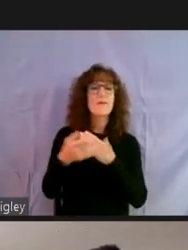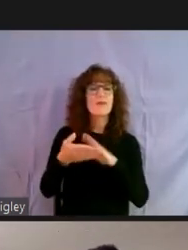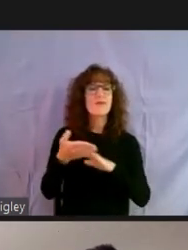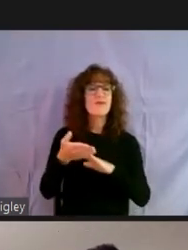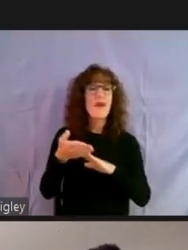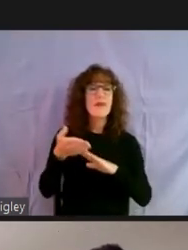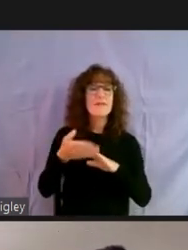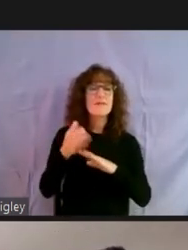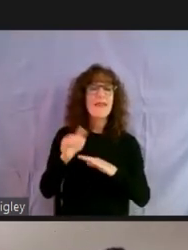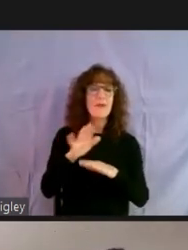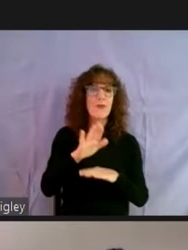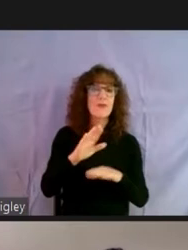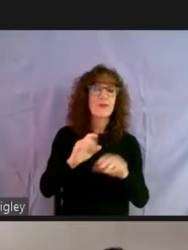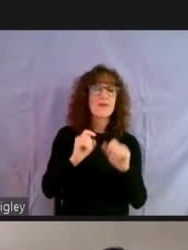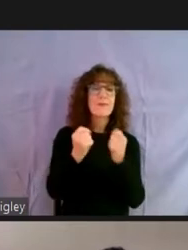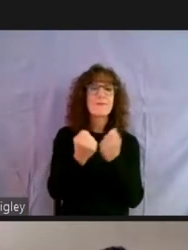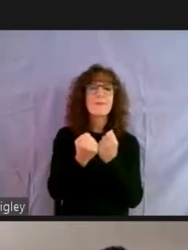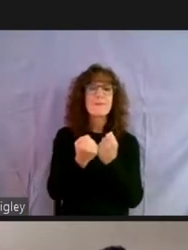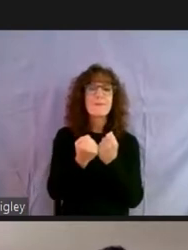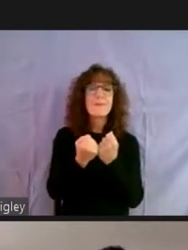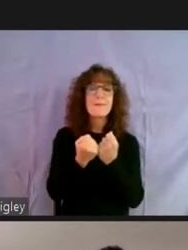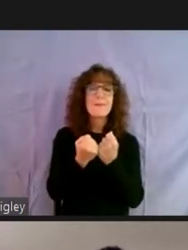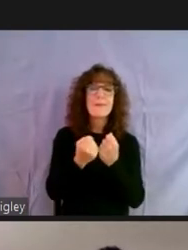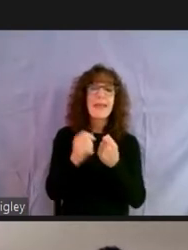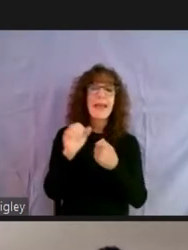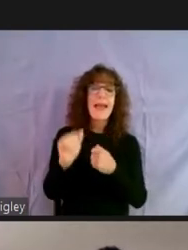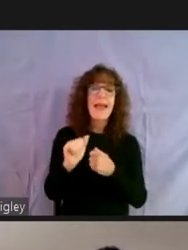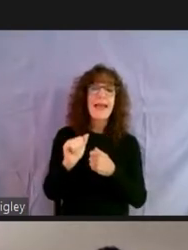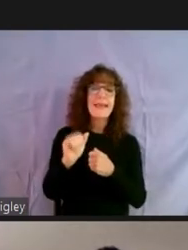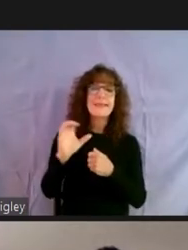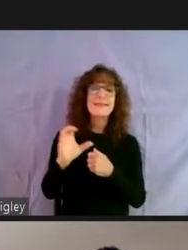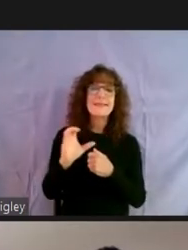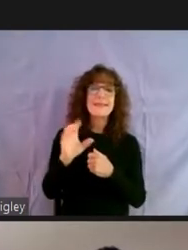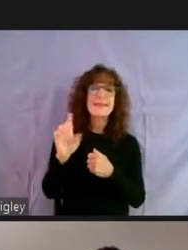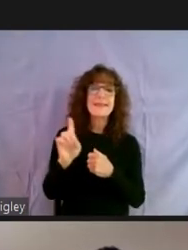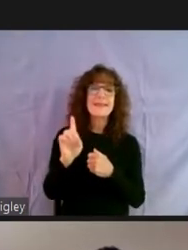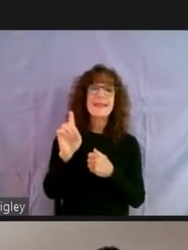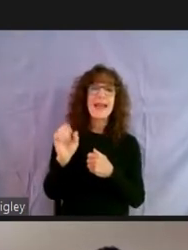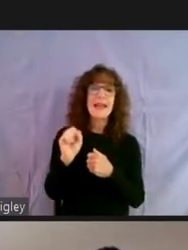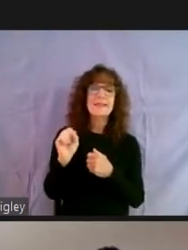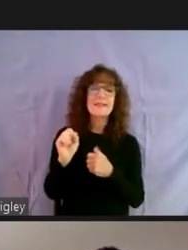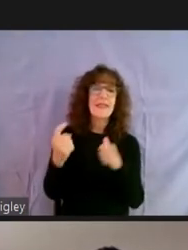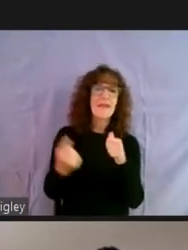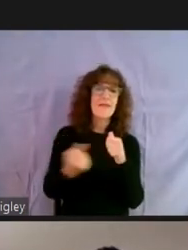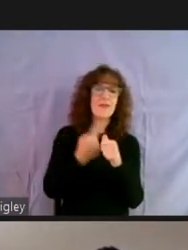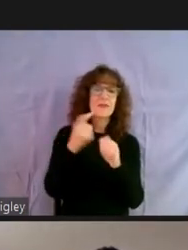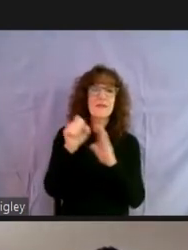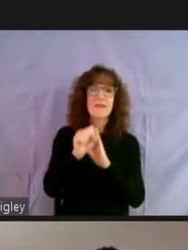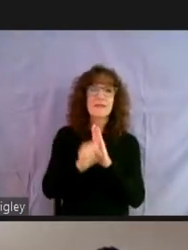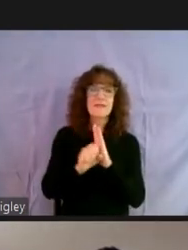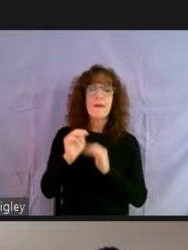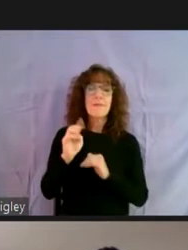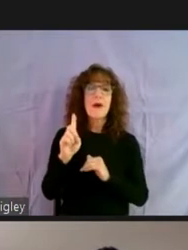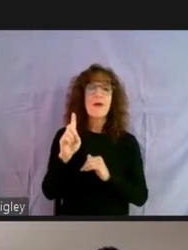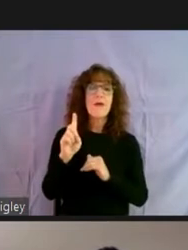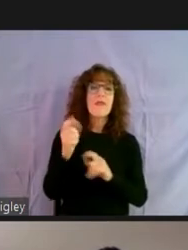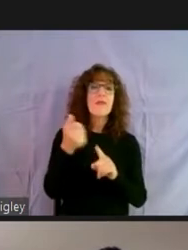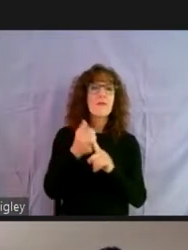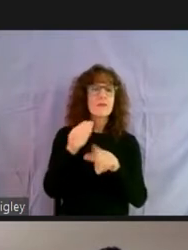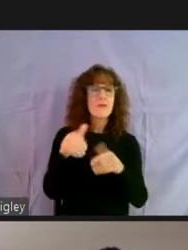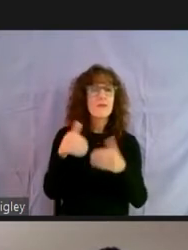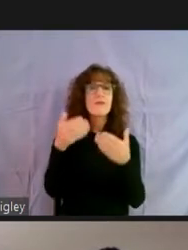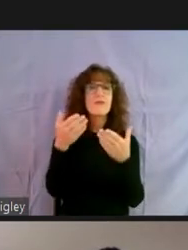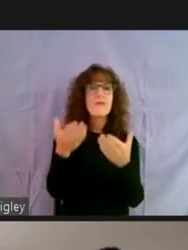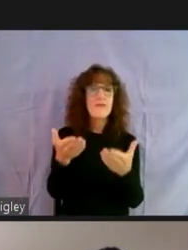with, uh, her team at, uh, ACDS. Um, the first in the state, I believe, that is actually providing,